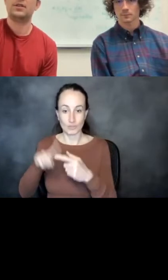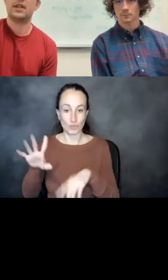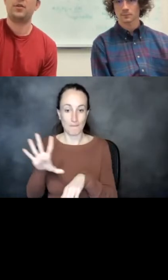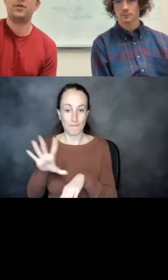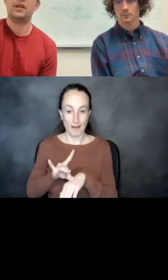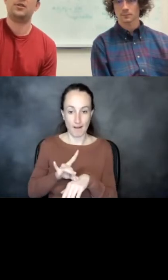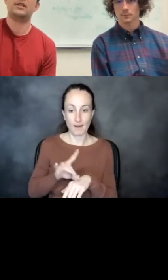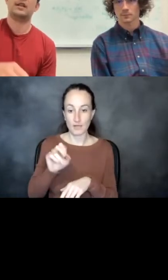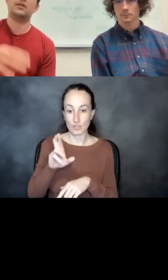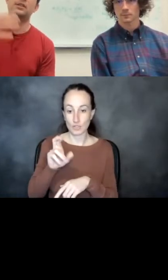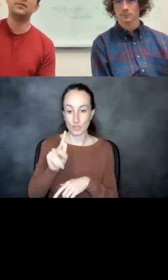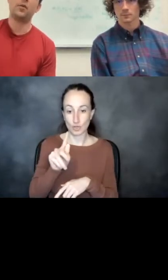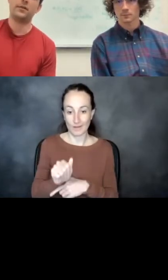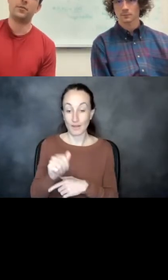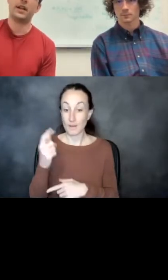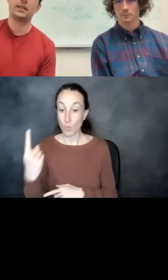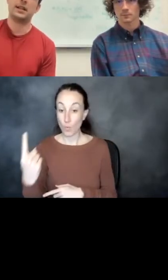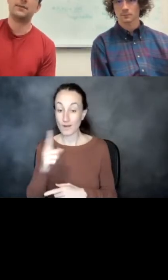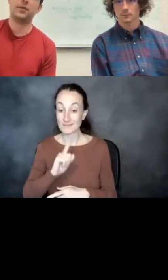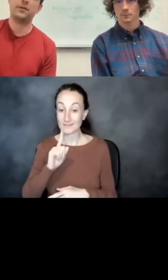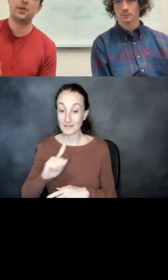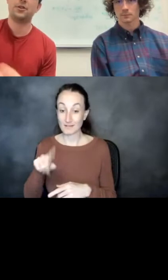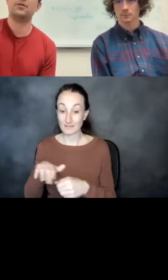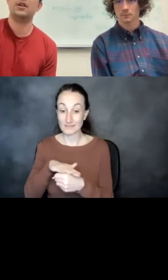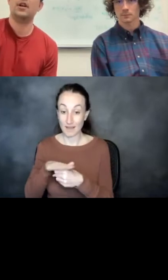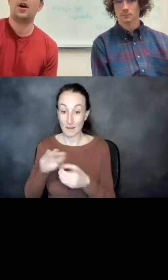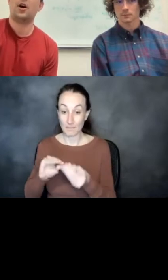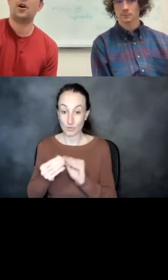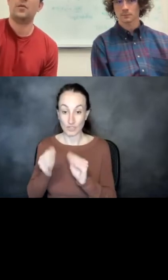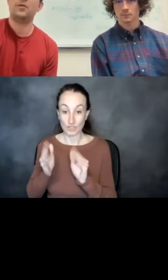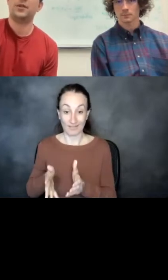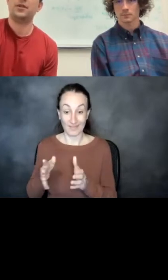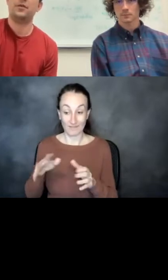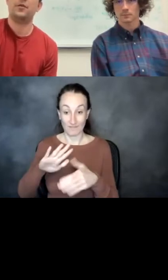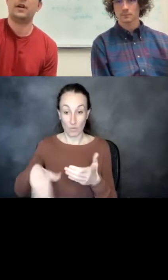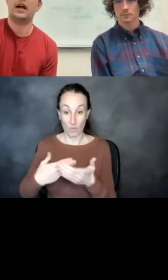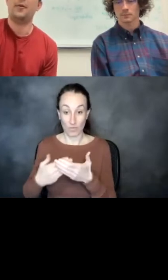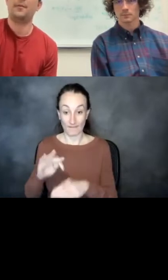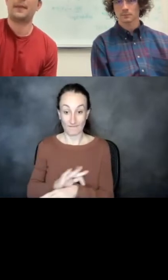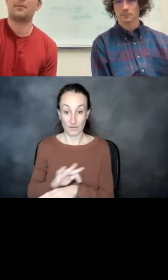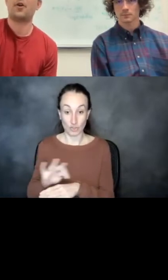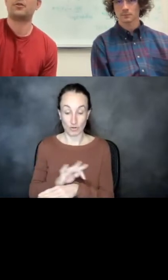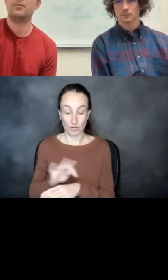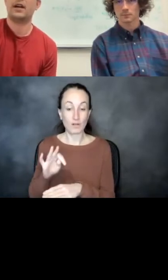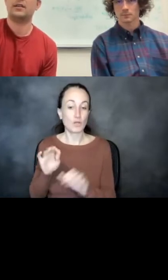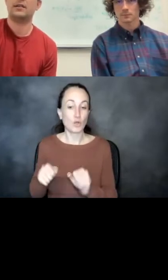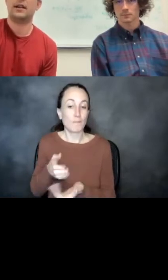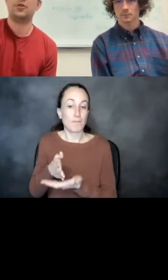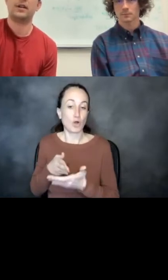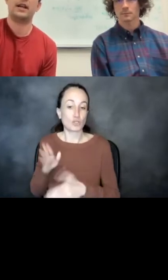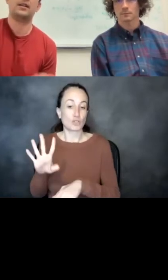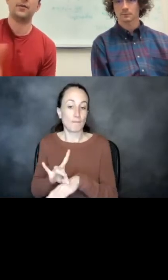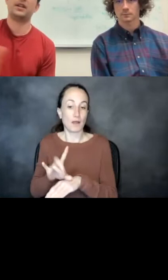single site point mutations that leave one of the binding sites fully functional are able to partially bind